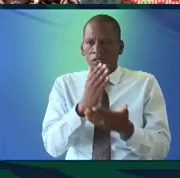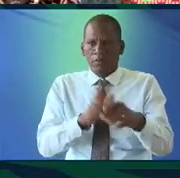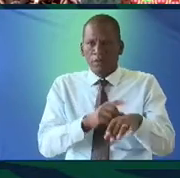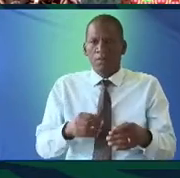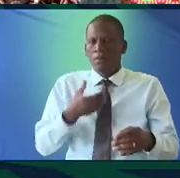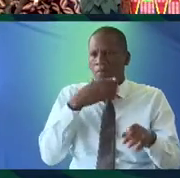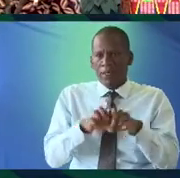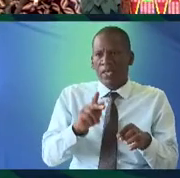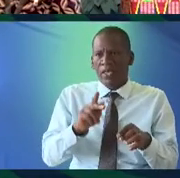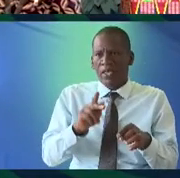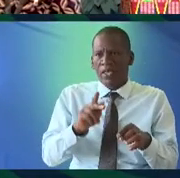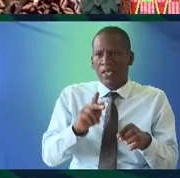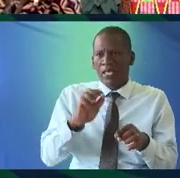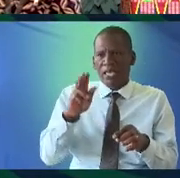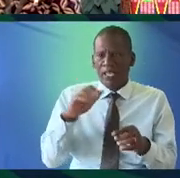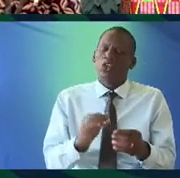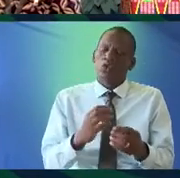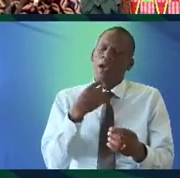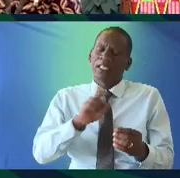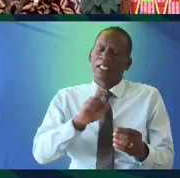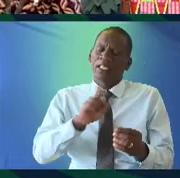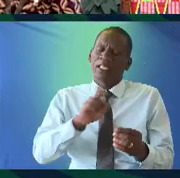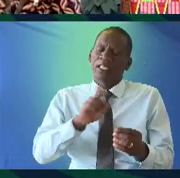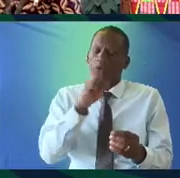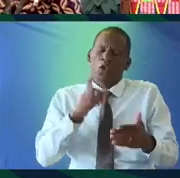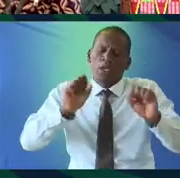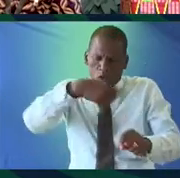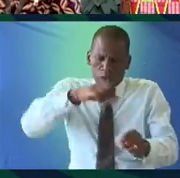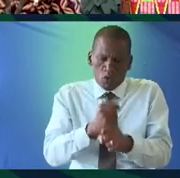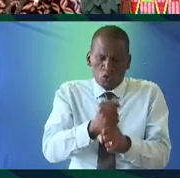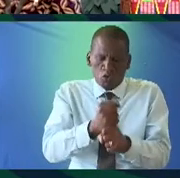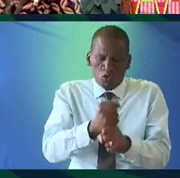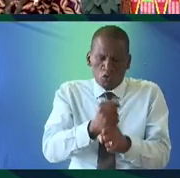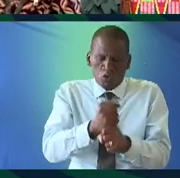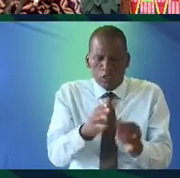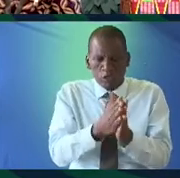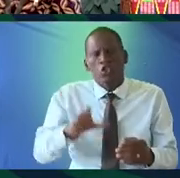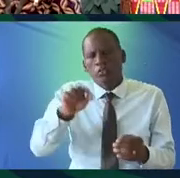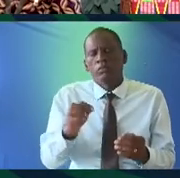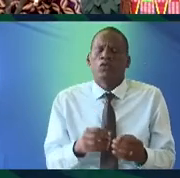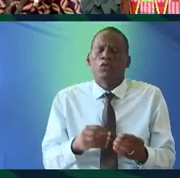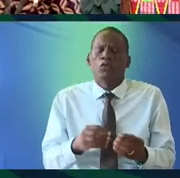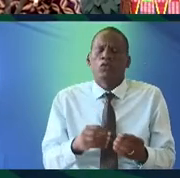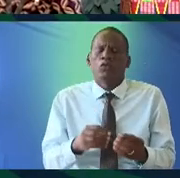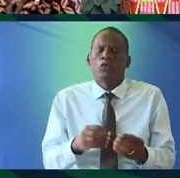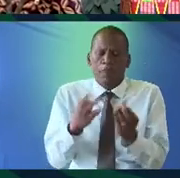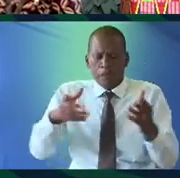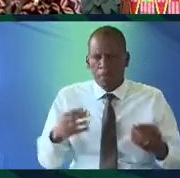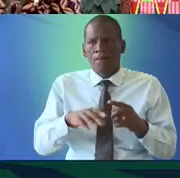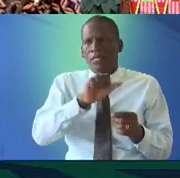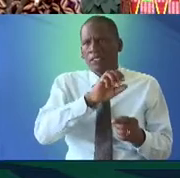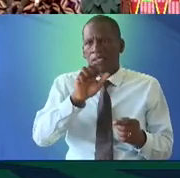some point Kakakiawe to address the question what can we do us not just you to make these books more affordable to more of us